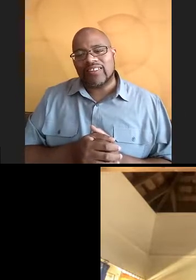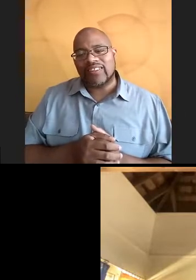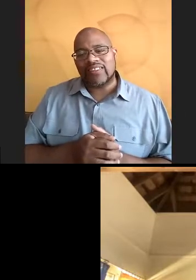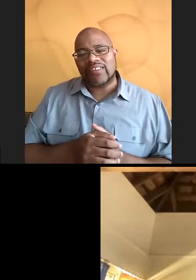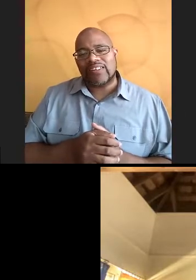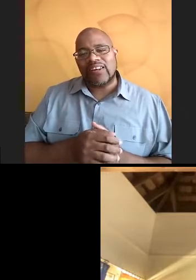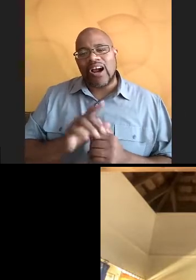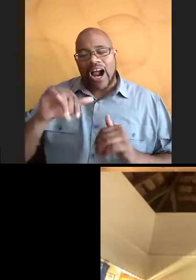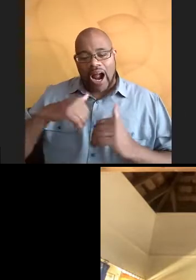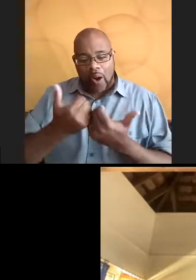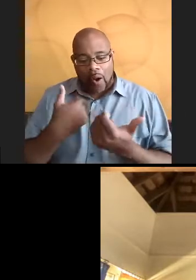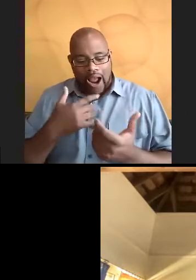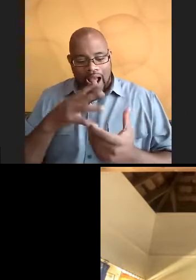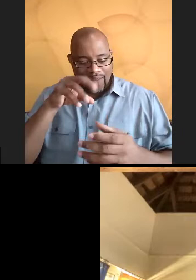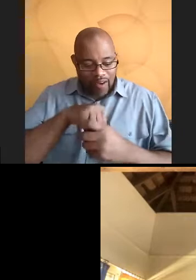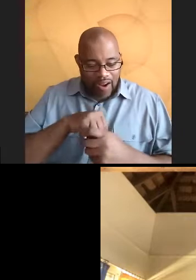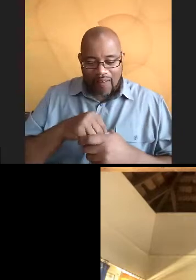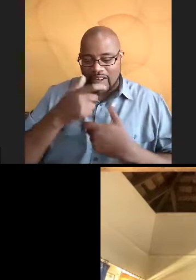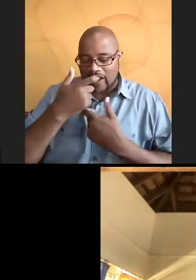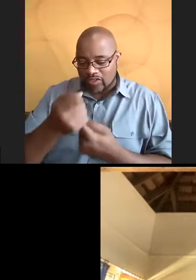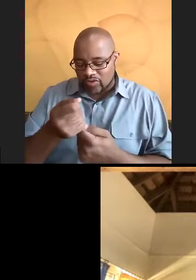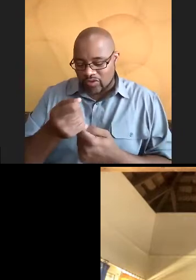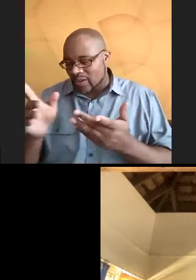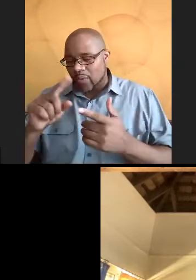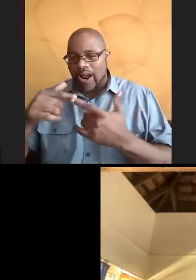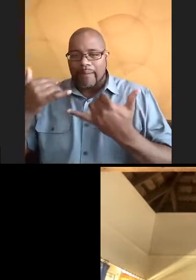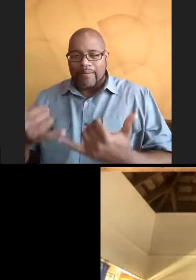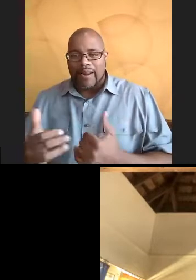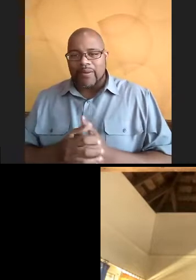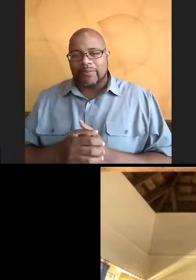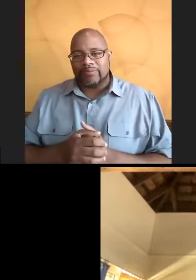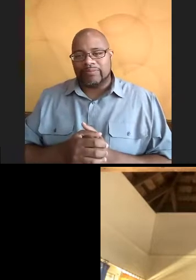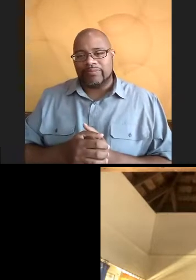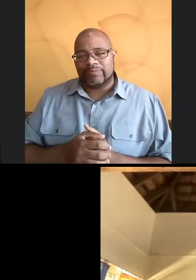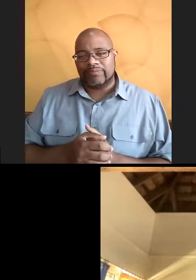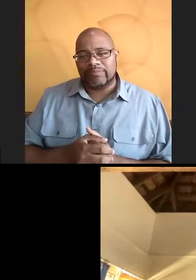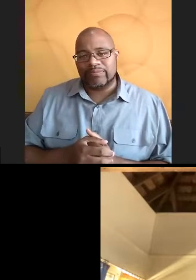how I got interested in like where I am now.